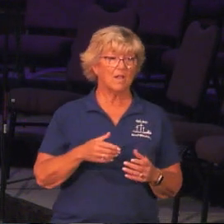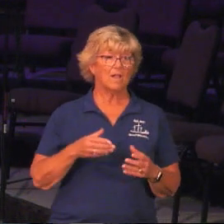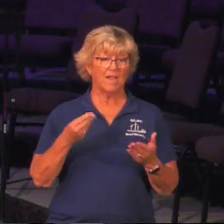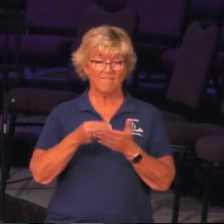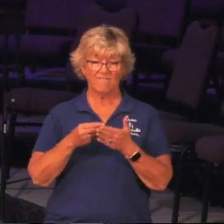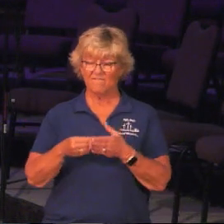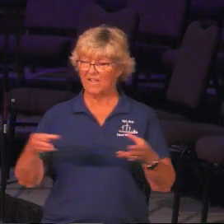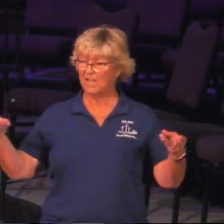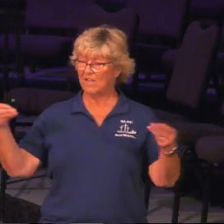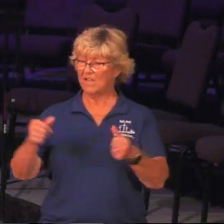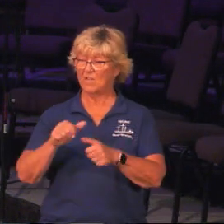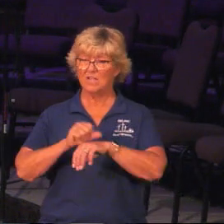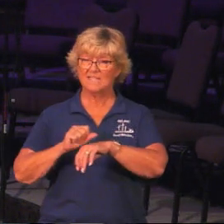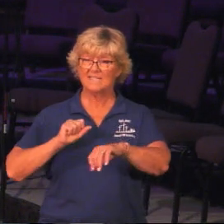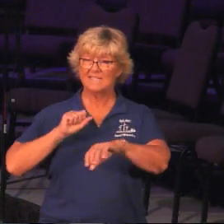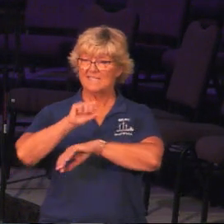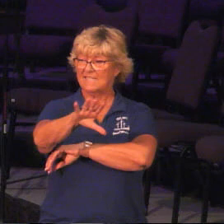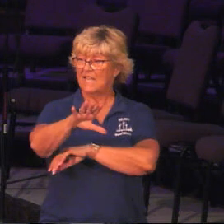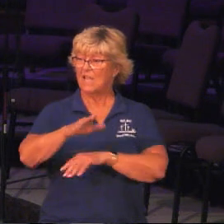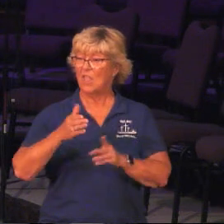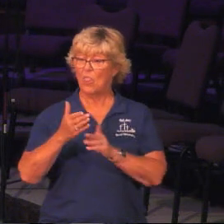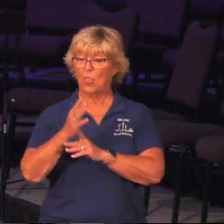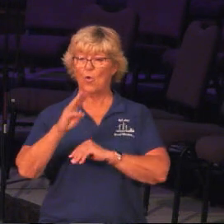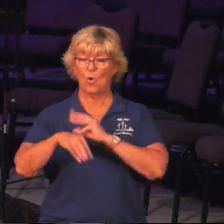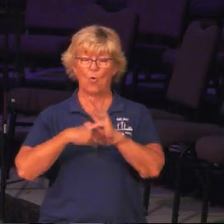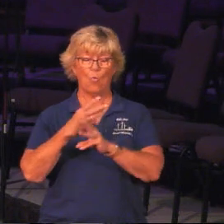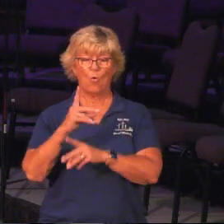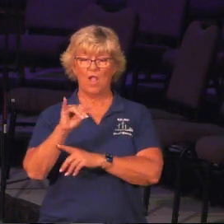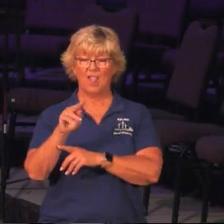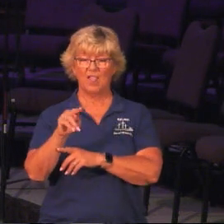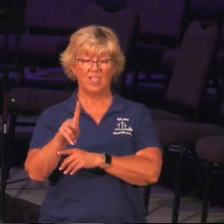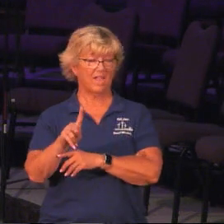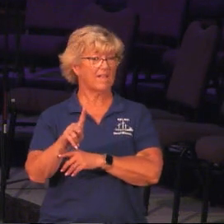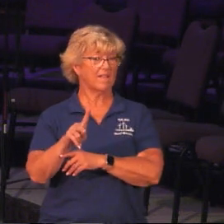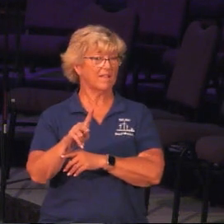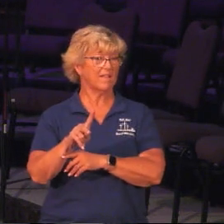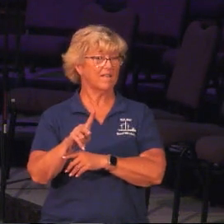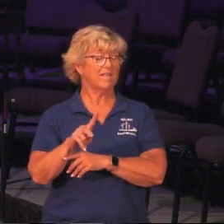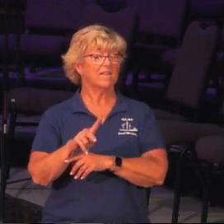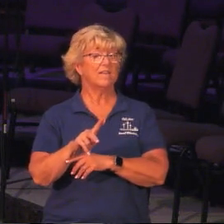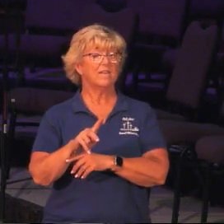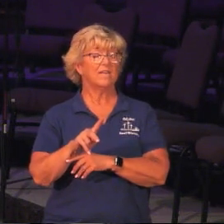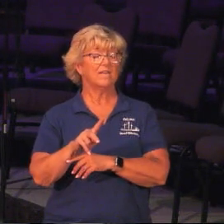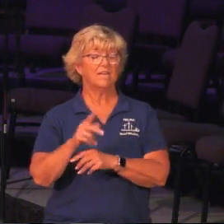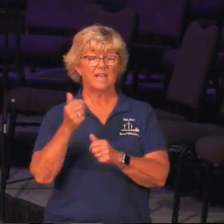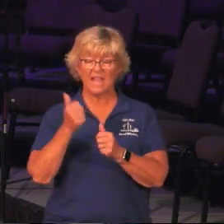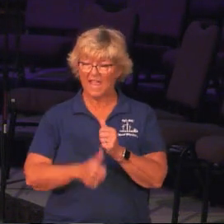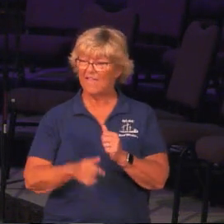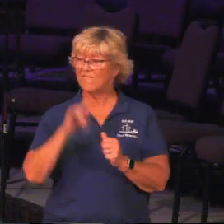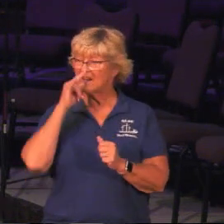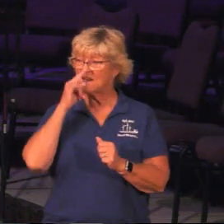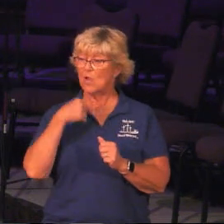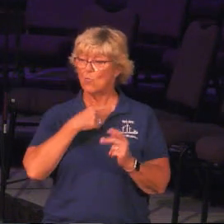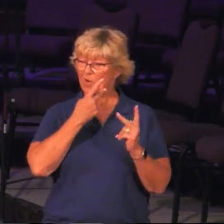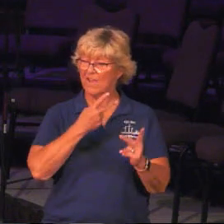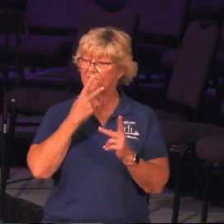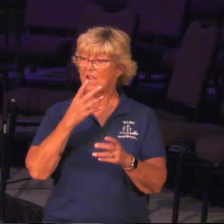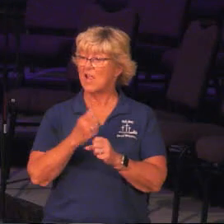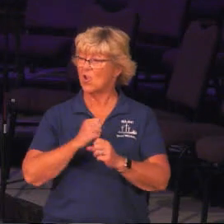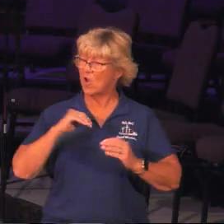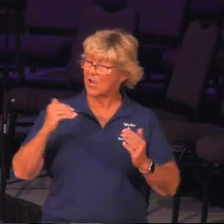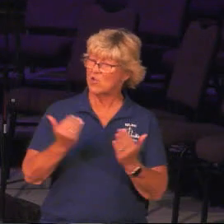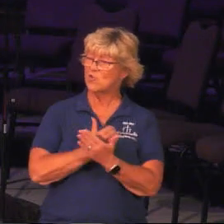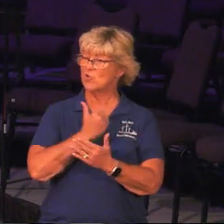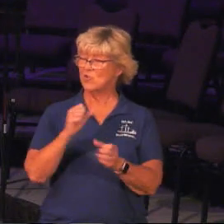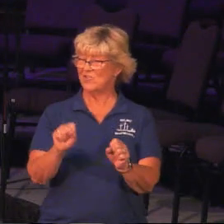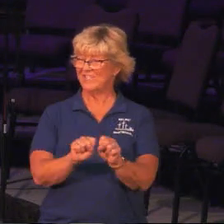and sent them through WorldLink to the kids in Chennai and every single kid that we visited got a brand spanking